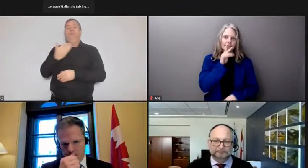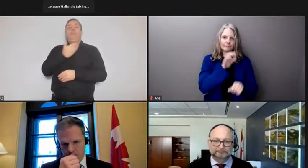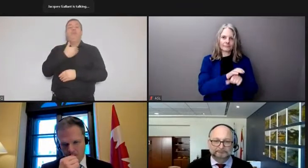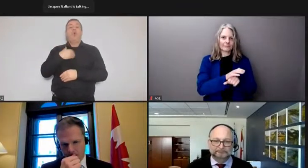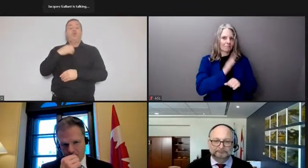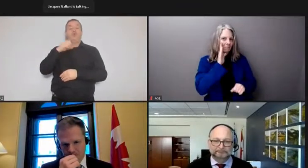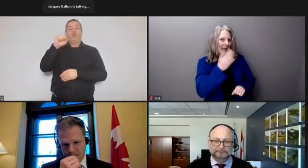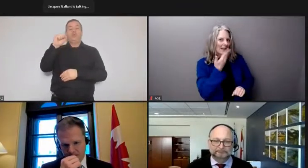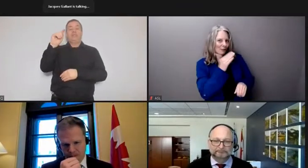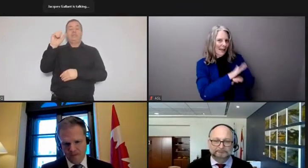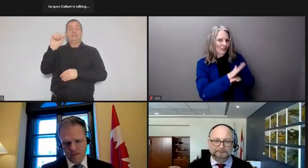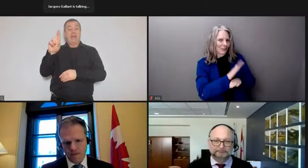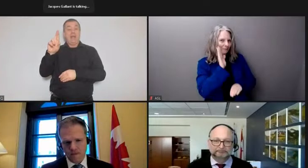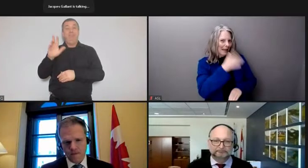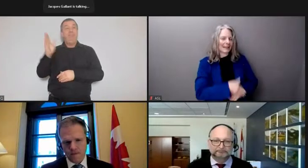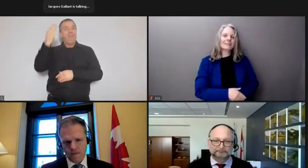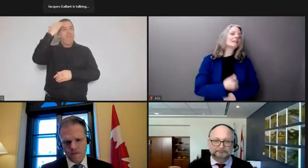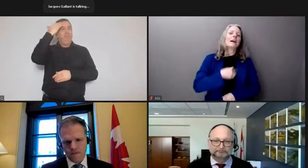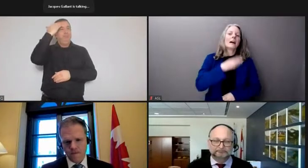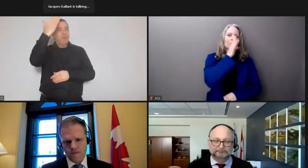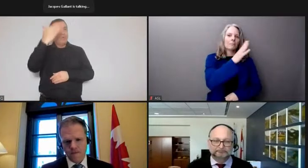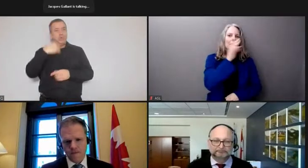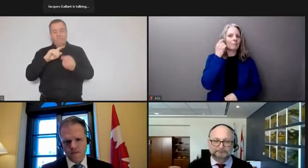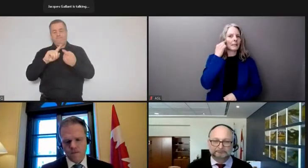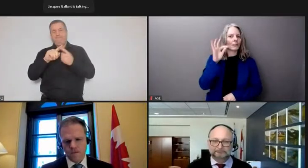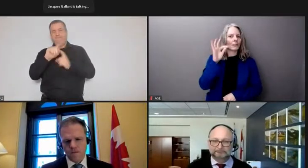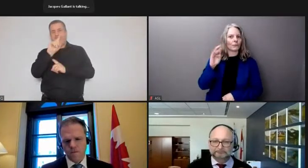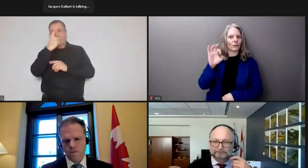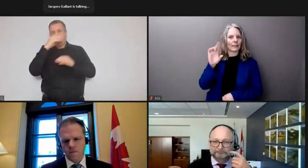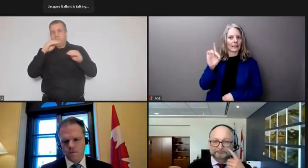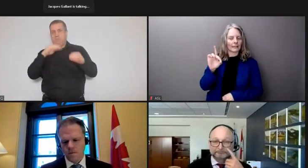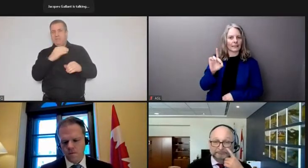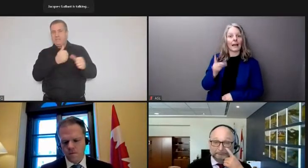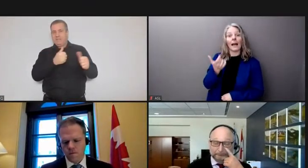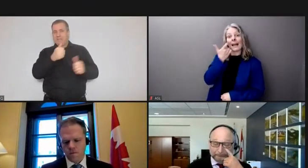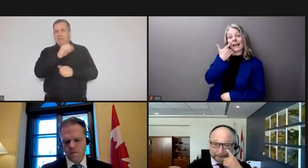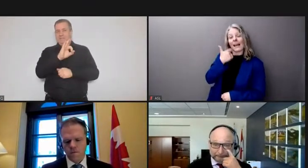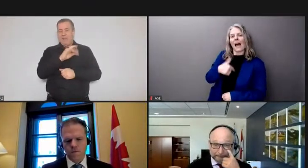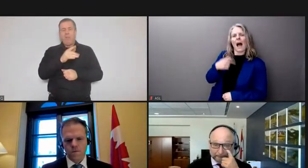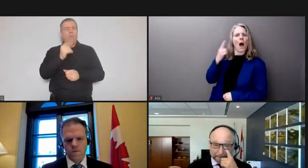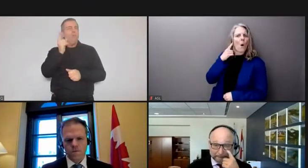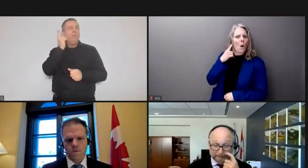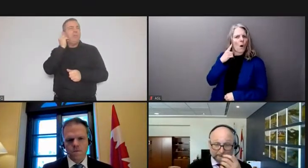afternoon my first question is for Minister Freeland we learned this week that citizens when